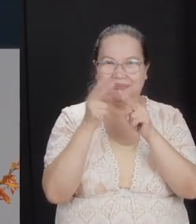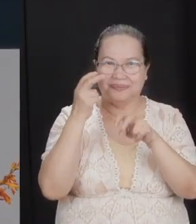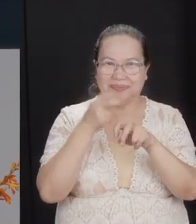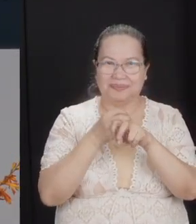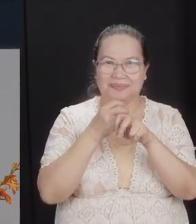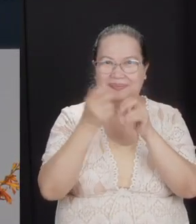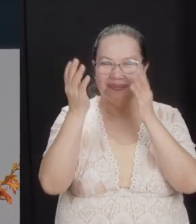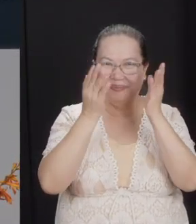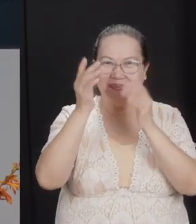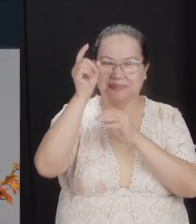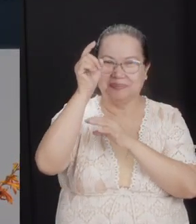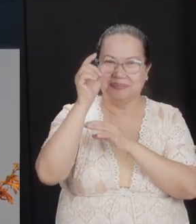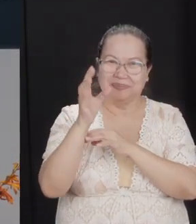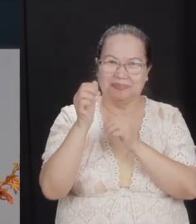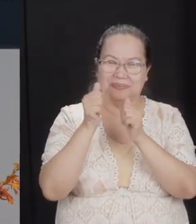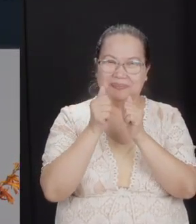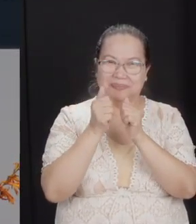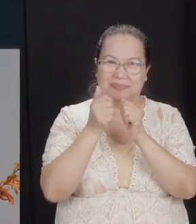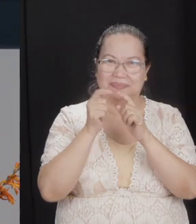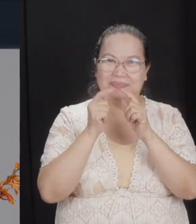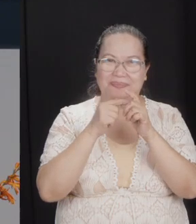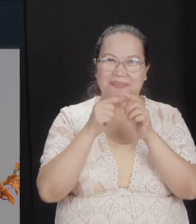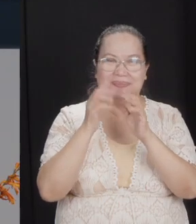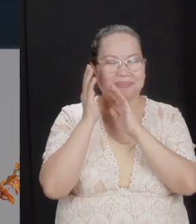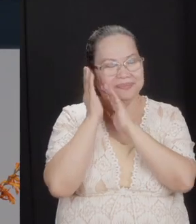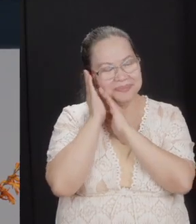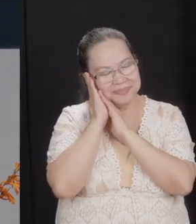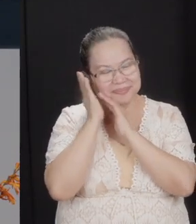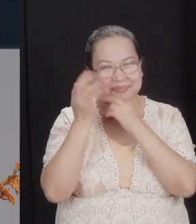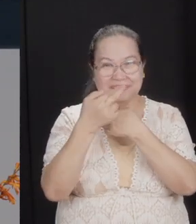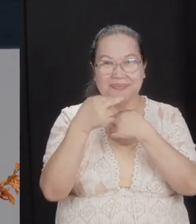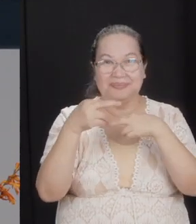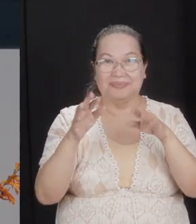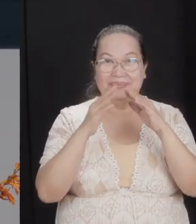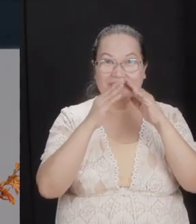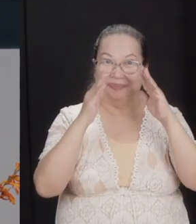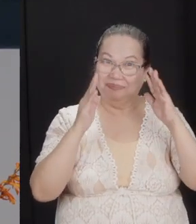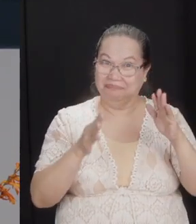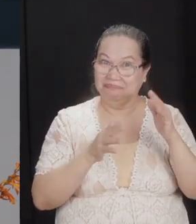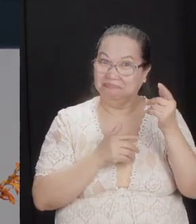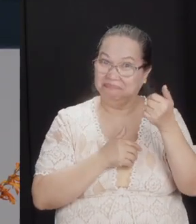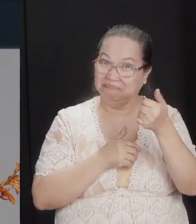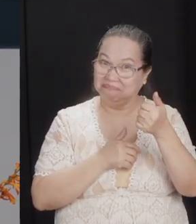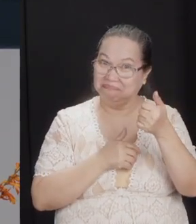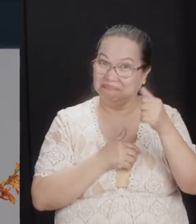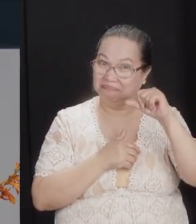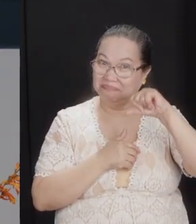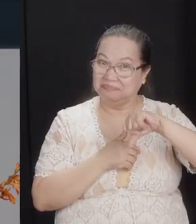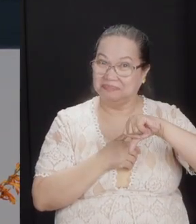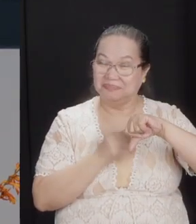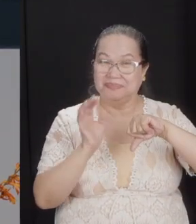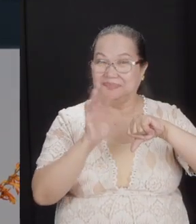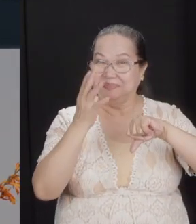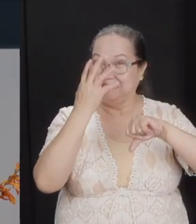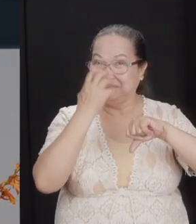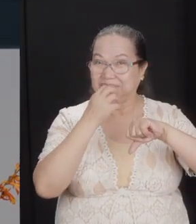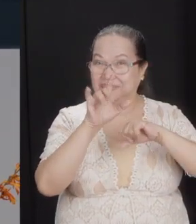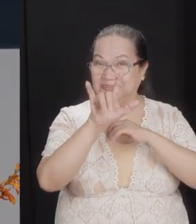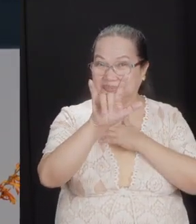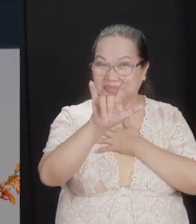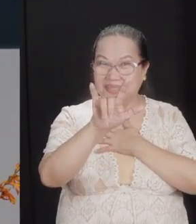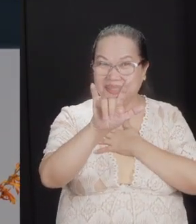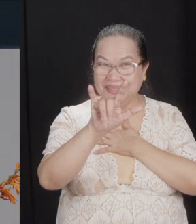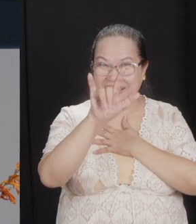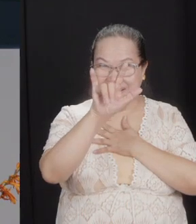to serve God from the living room or bedroom, yes or no. Do not be angry with me. I love you, we